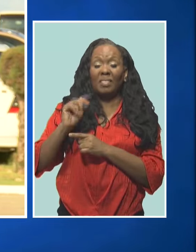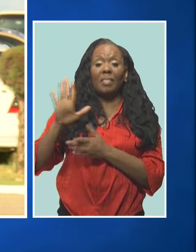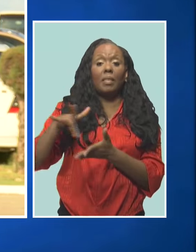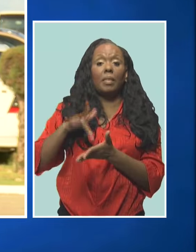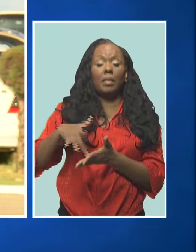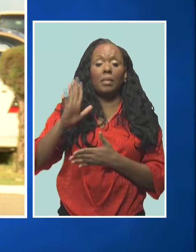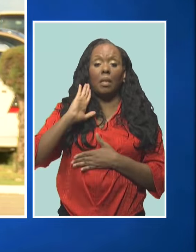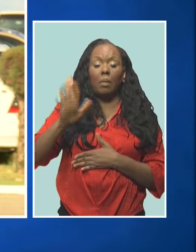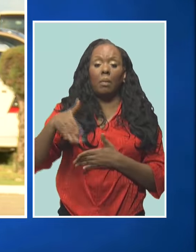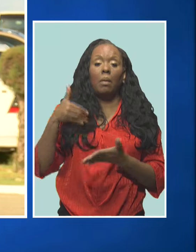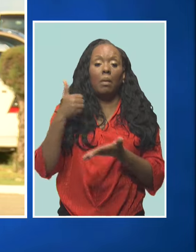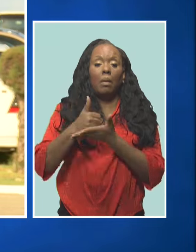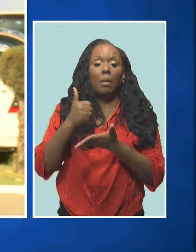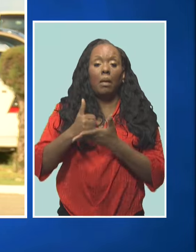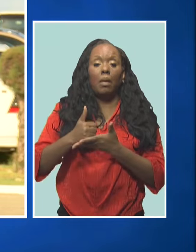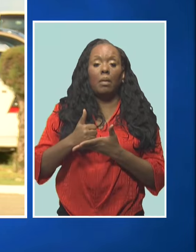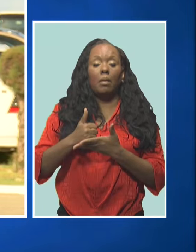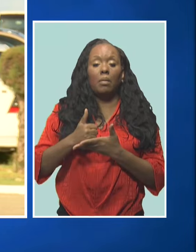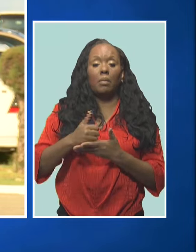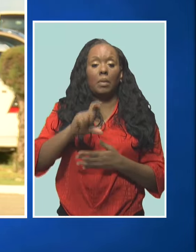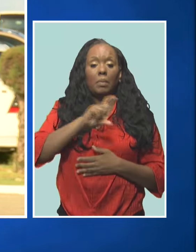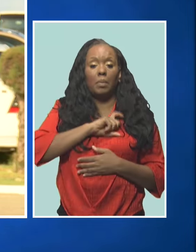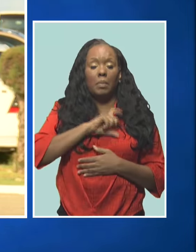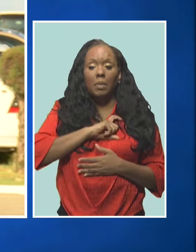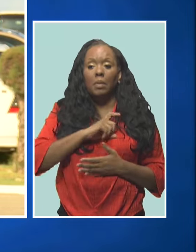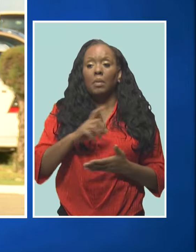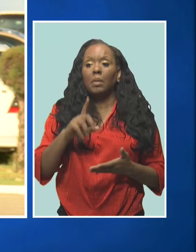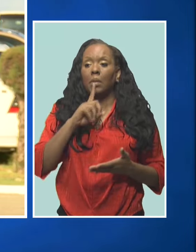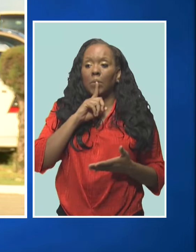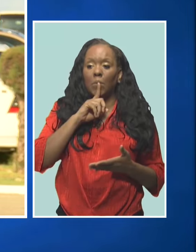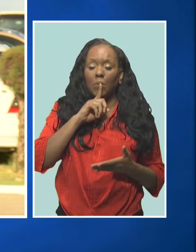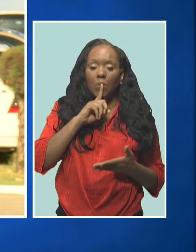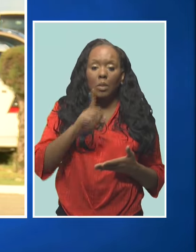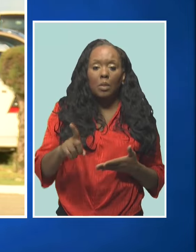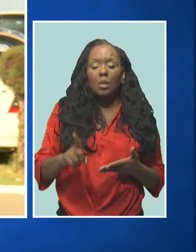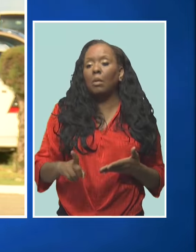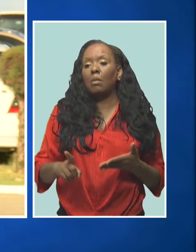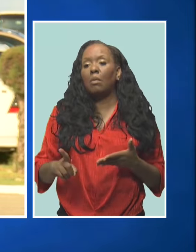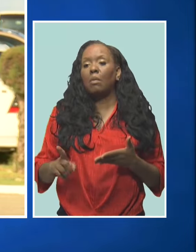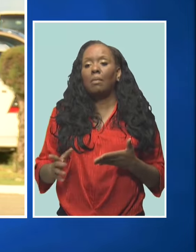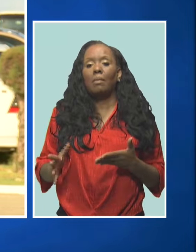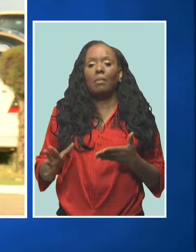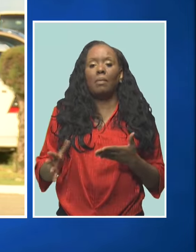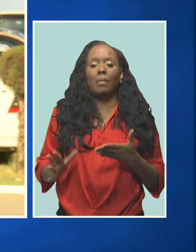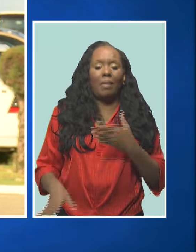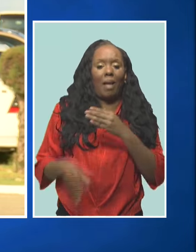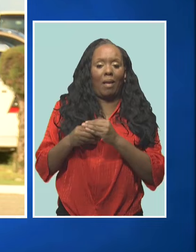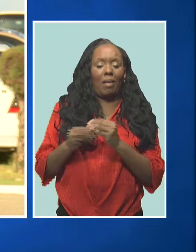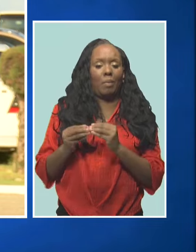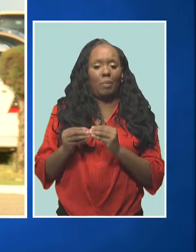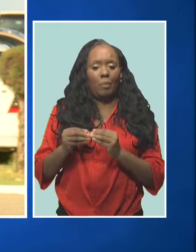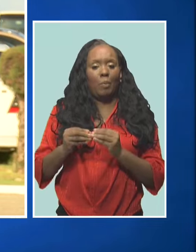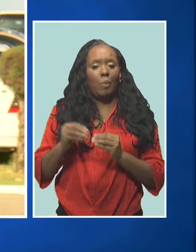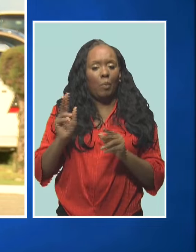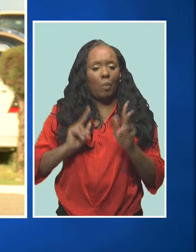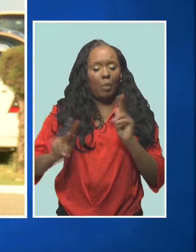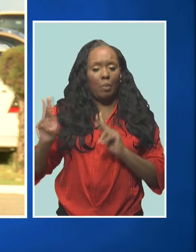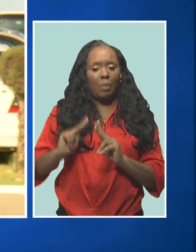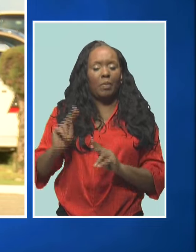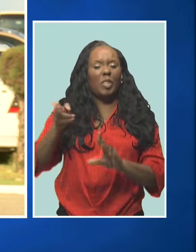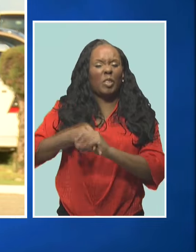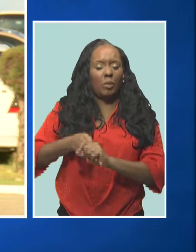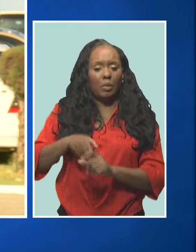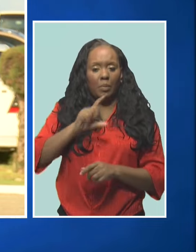Barbados Police Service to reduce its vacancy deficit. The repurposing